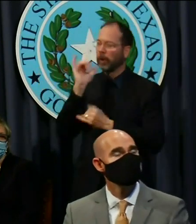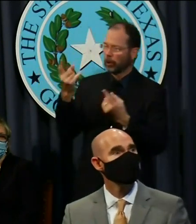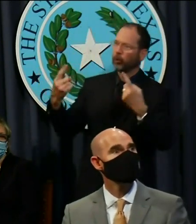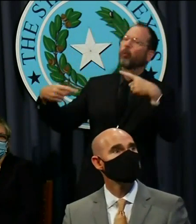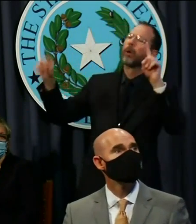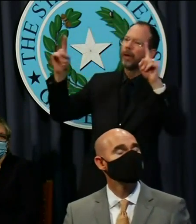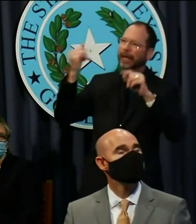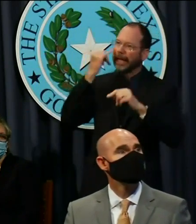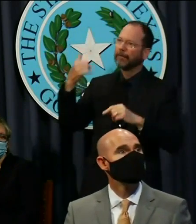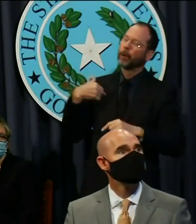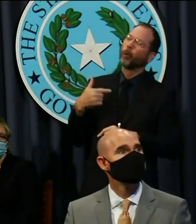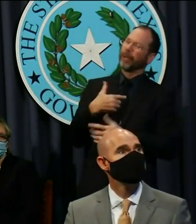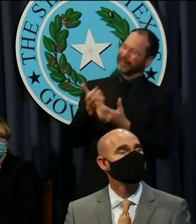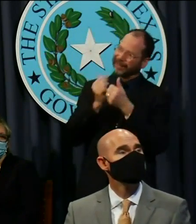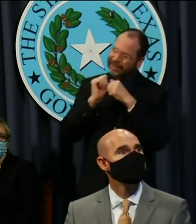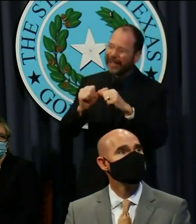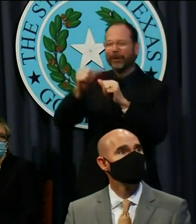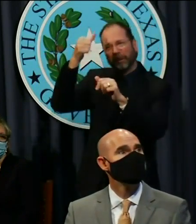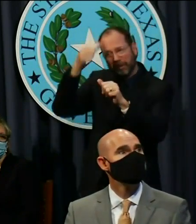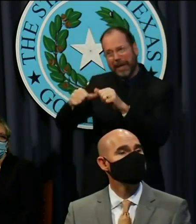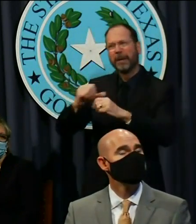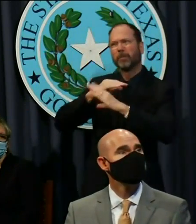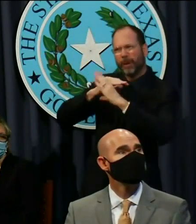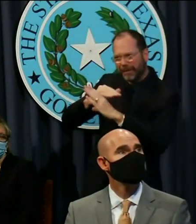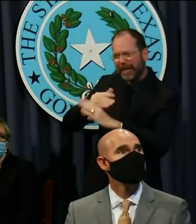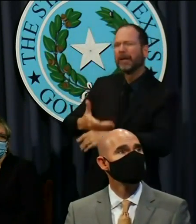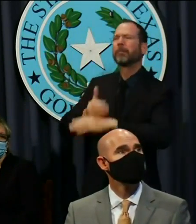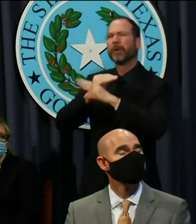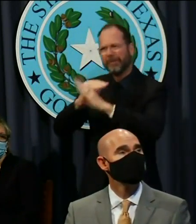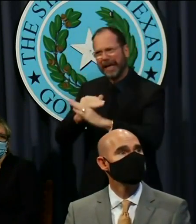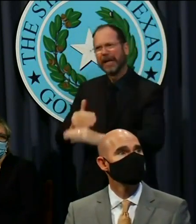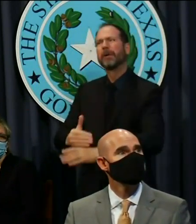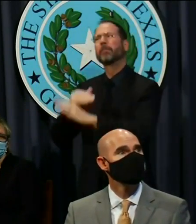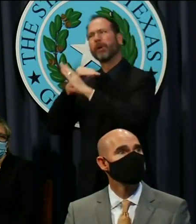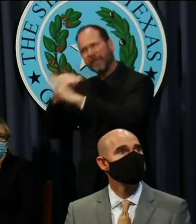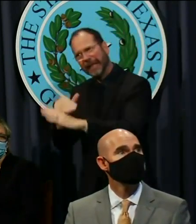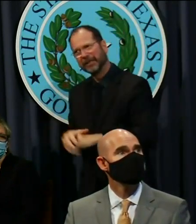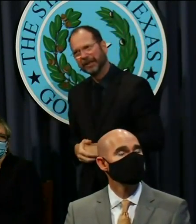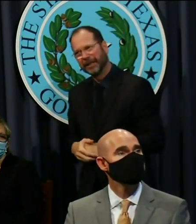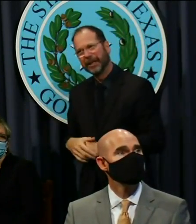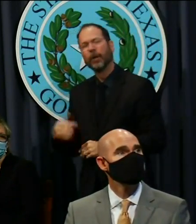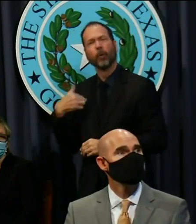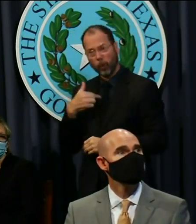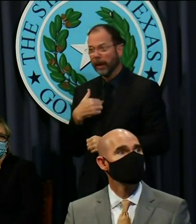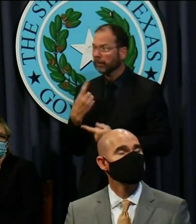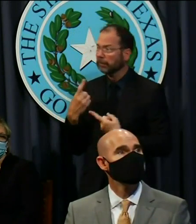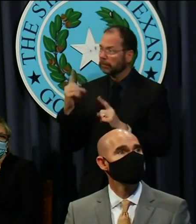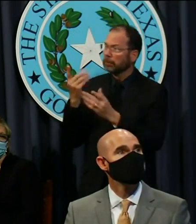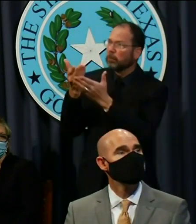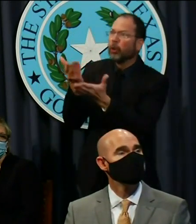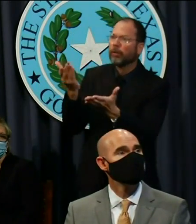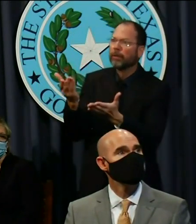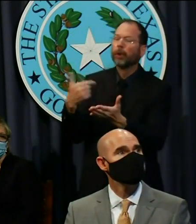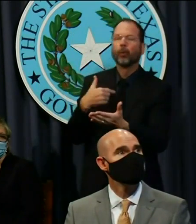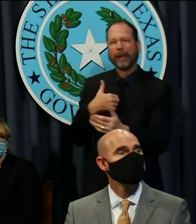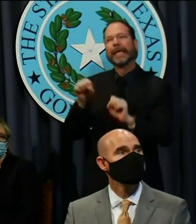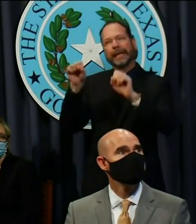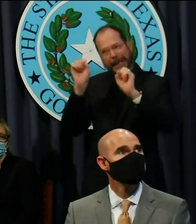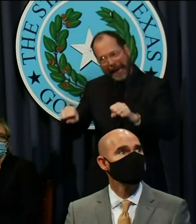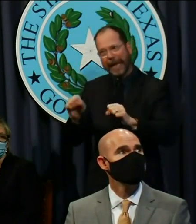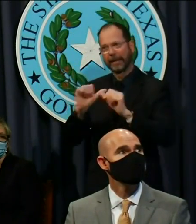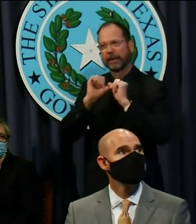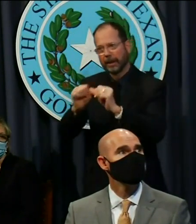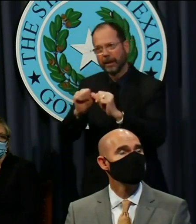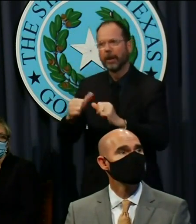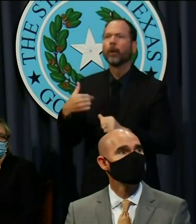when we continue to remember prevention, prevention, prevention. We have done it. We are capable of doing